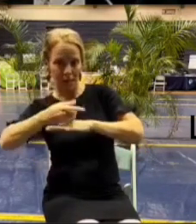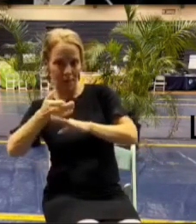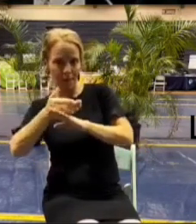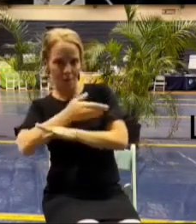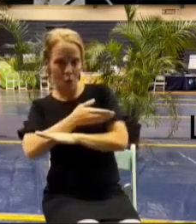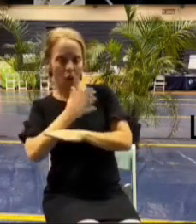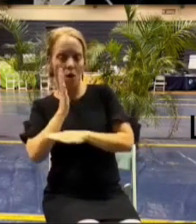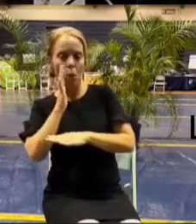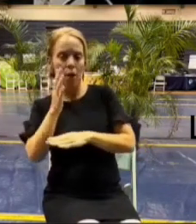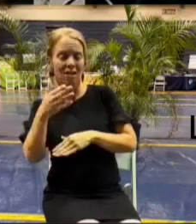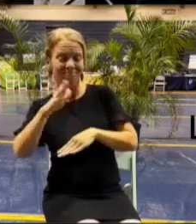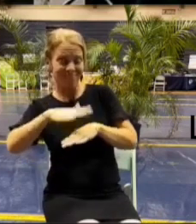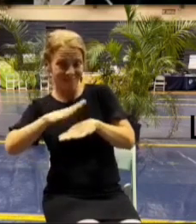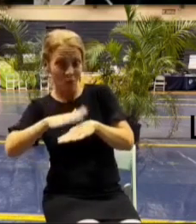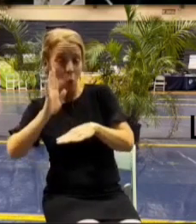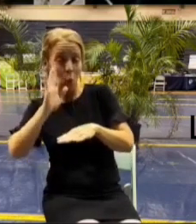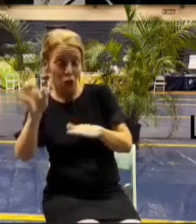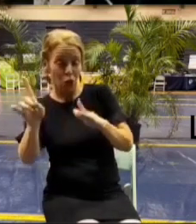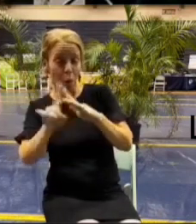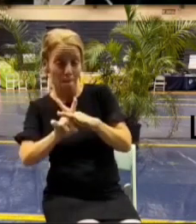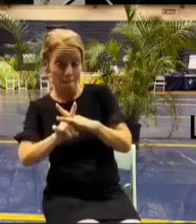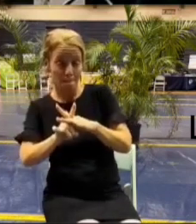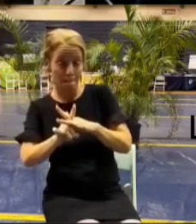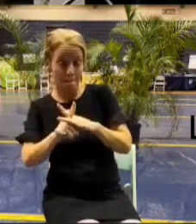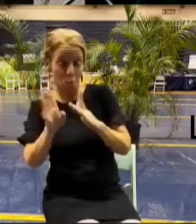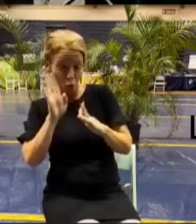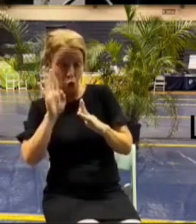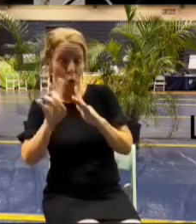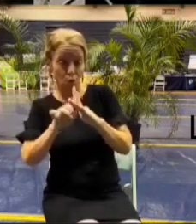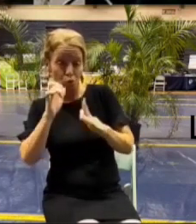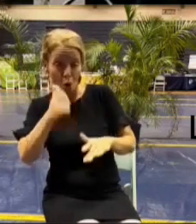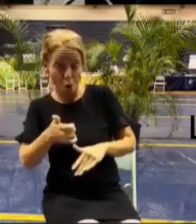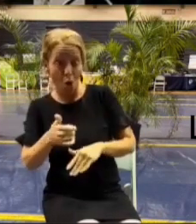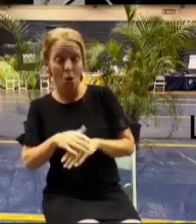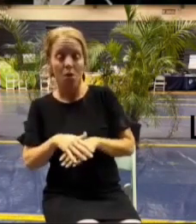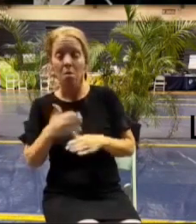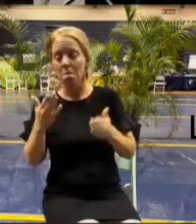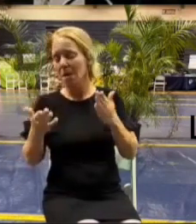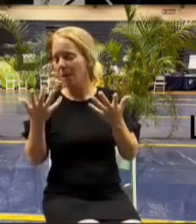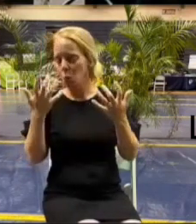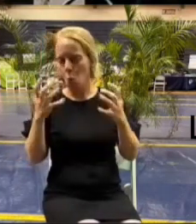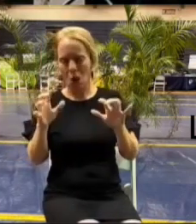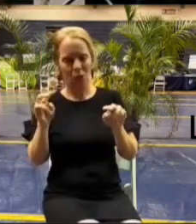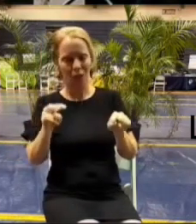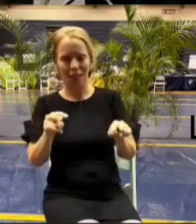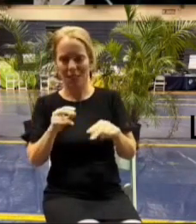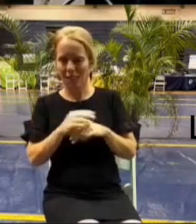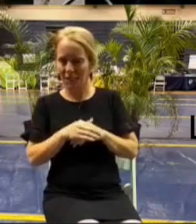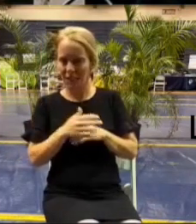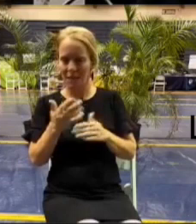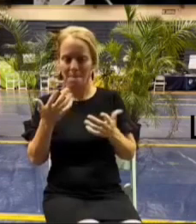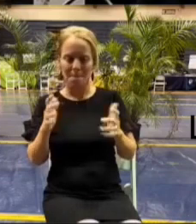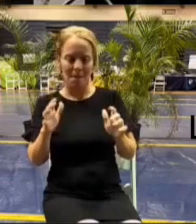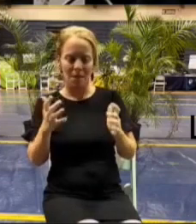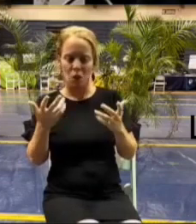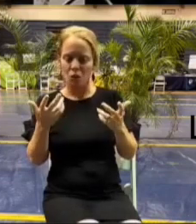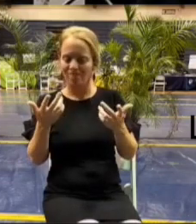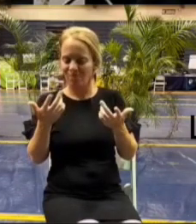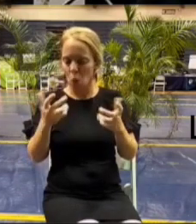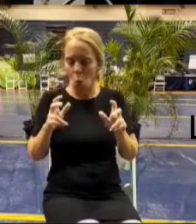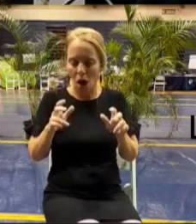and and you can show up maybe you don't want to sit through the debris that's fine maybe you just want to be there to observe the